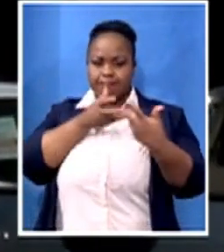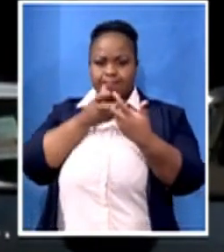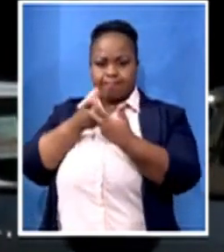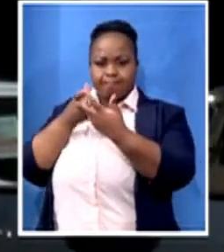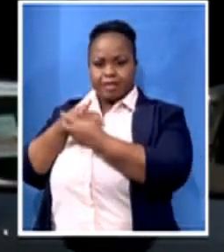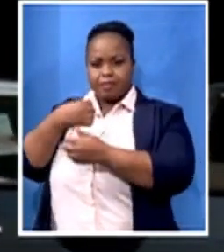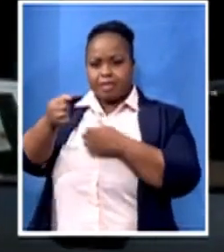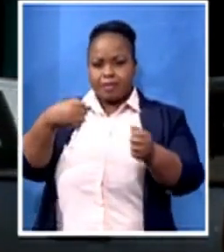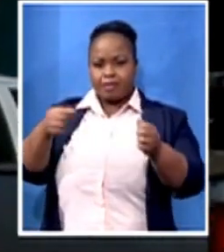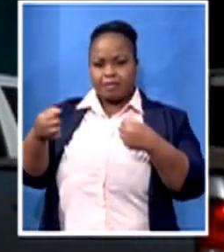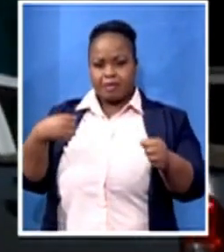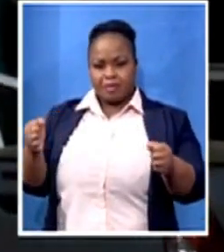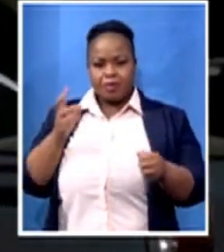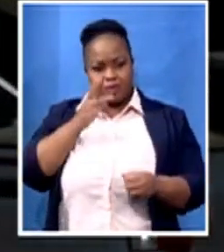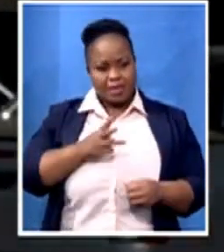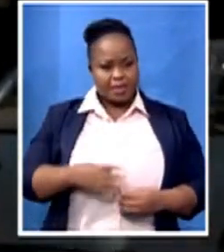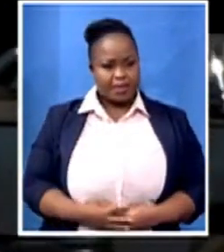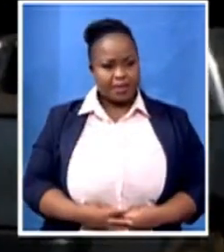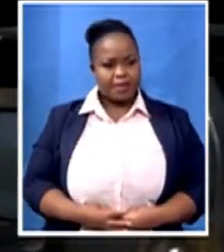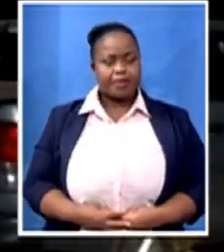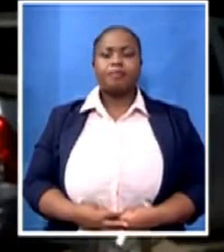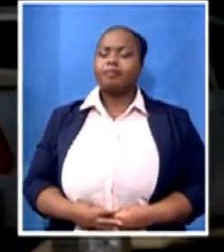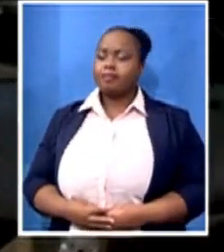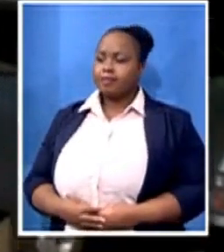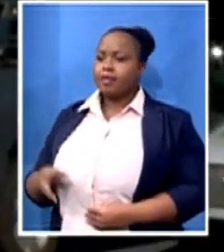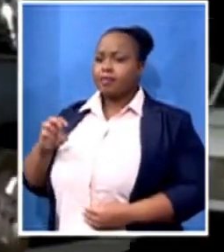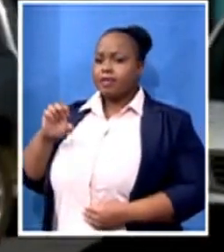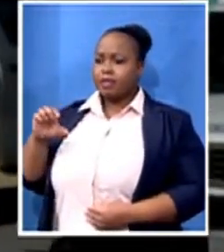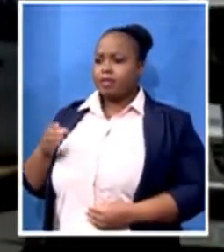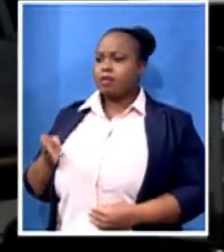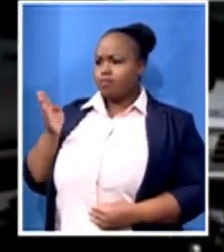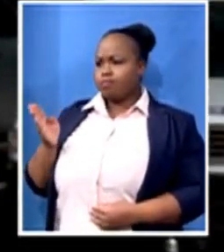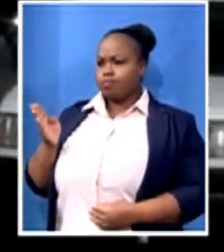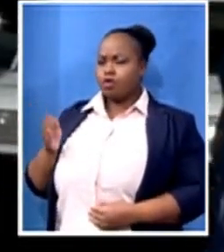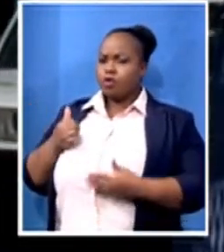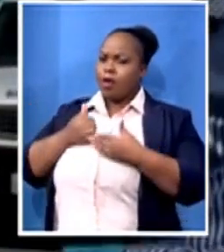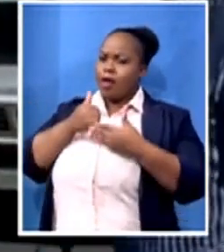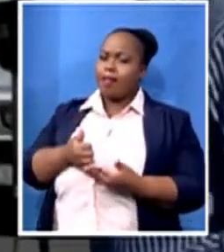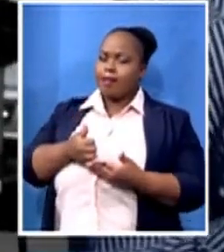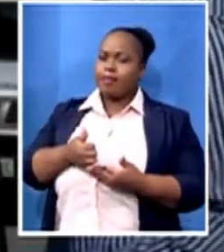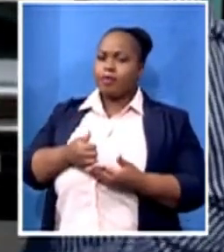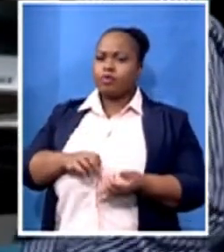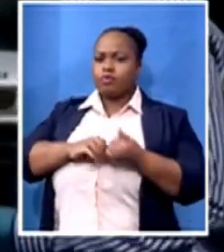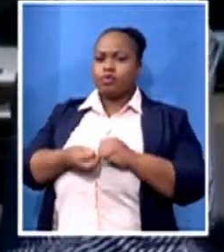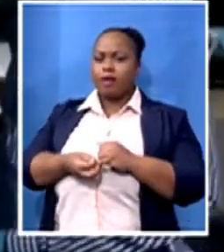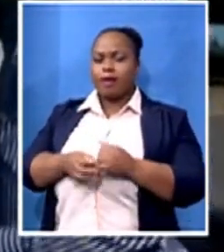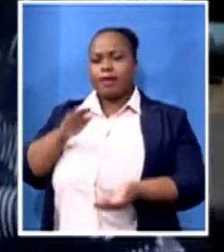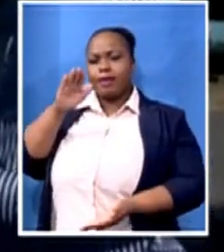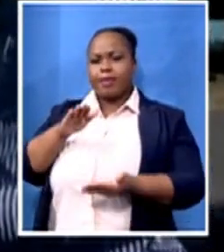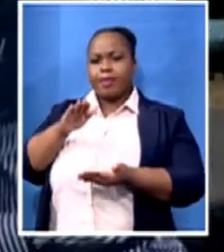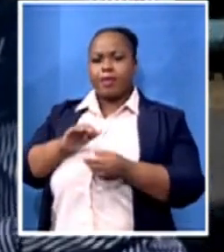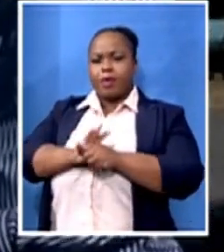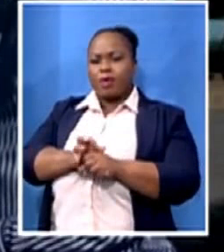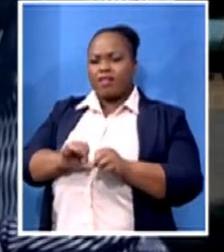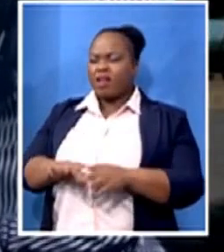MEC, they are here to increase the capacity to fight this. But you as a department, what are you hoping to achieve